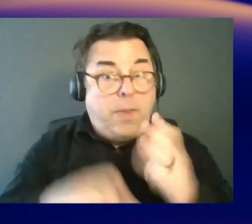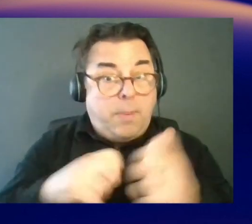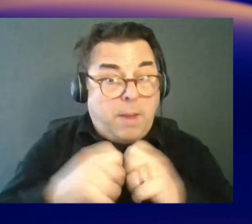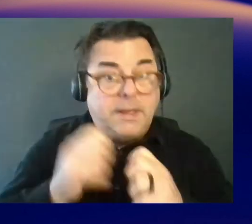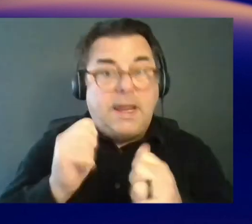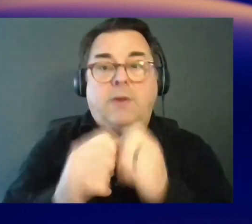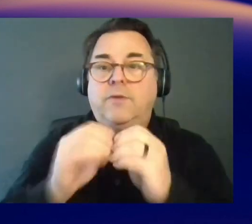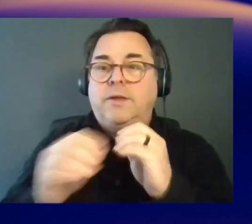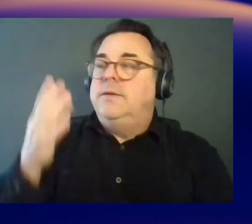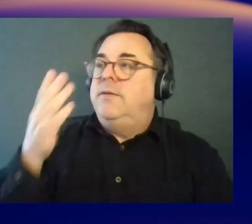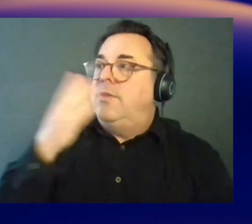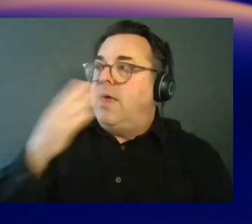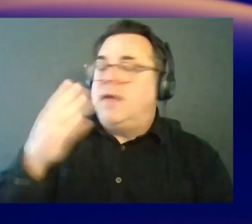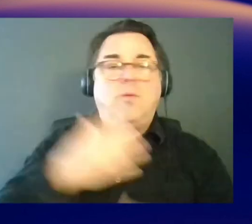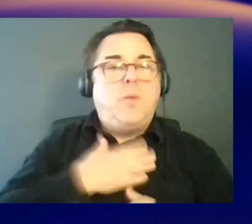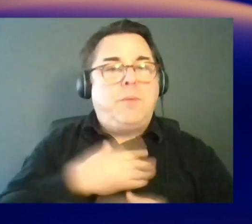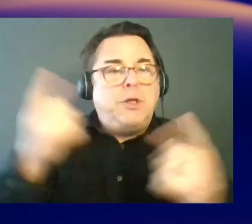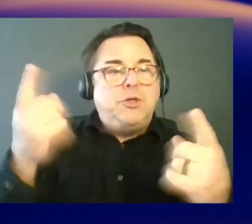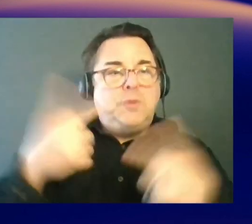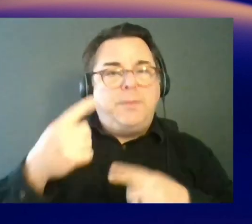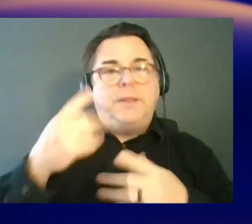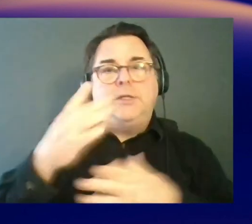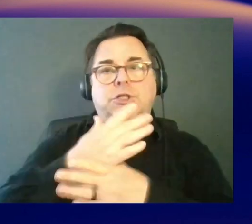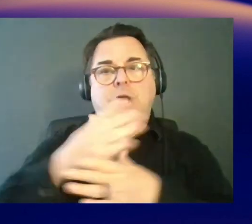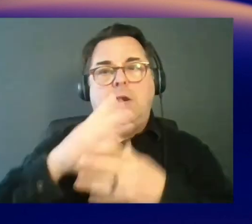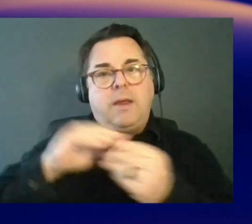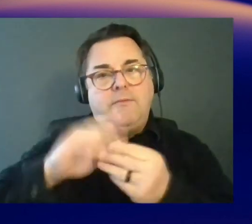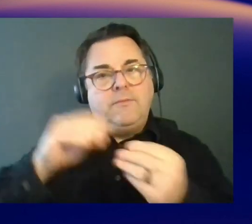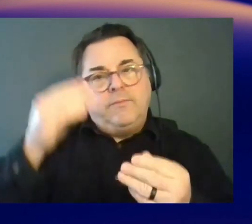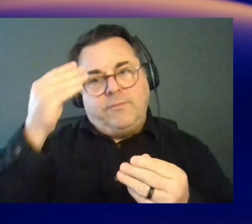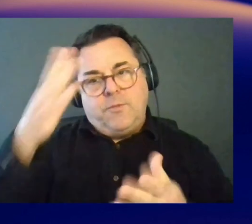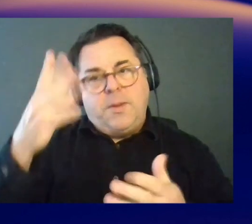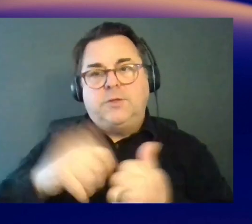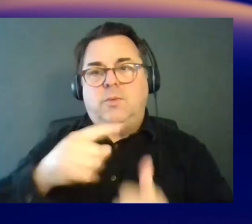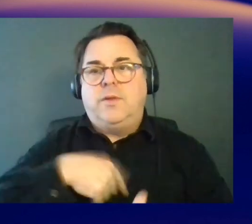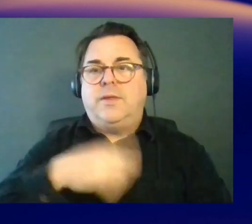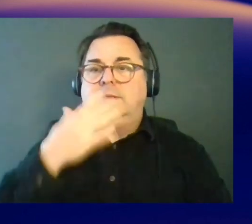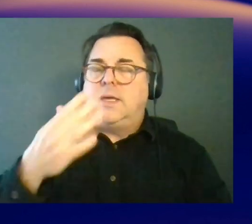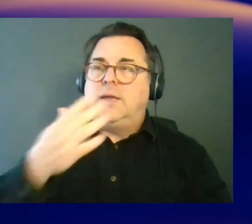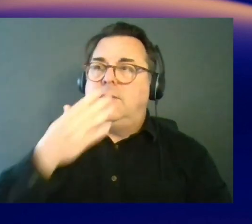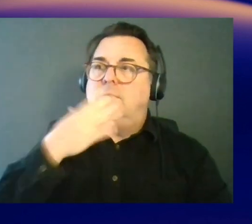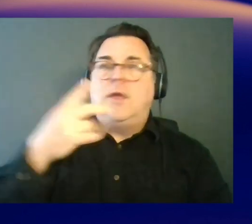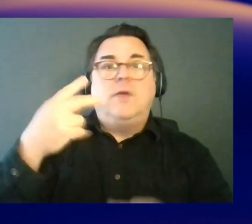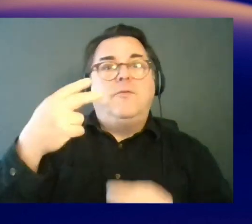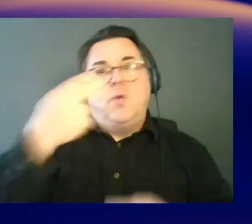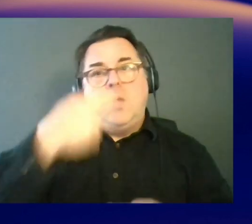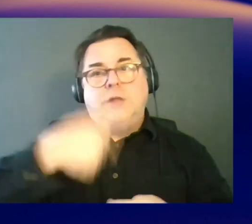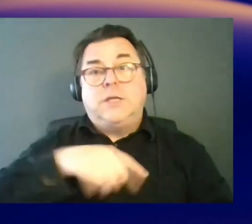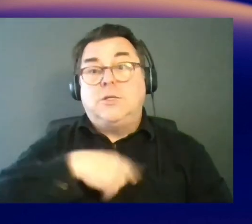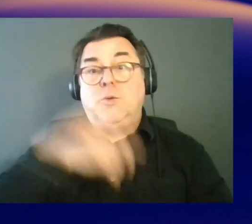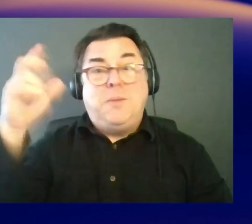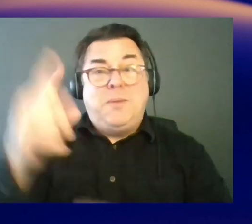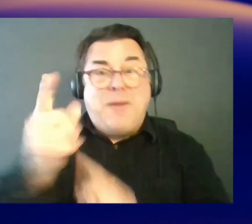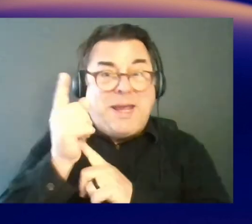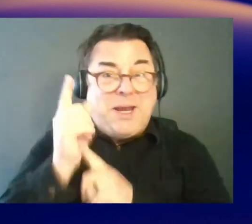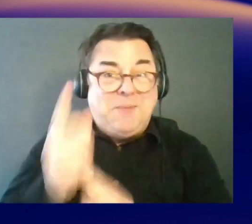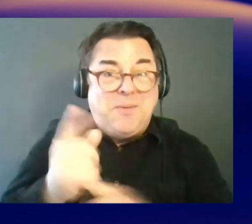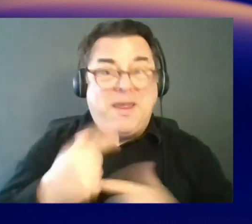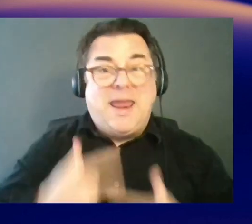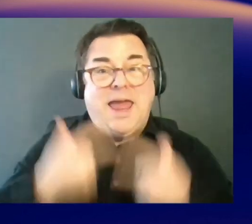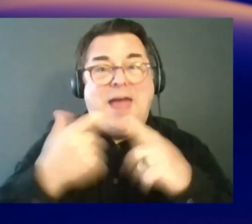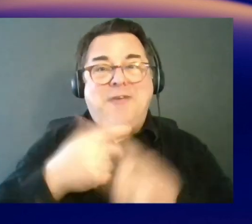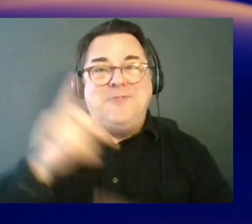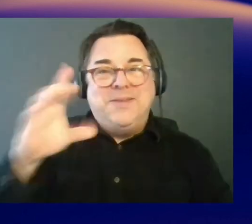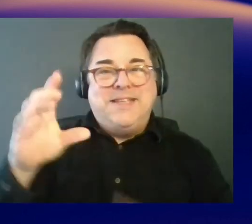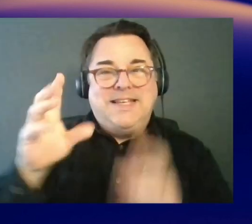you. We really appreciate you both being here and sharing the information with everybody. We appreciate everybody tuning in, and we will be right back live from the DC Summit.